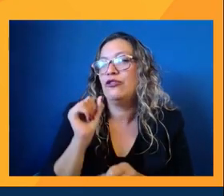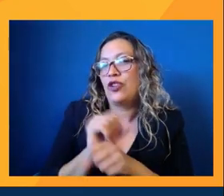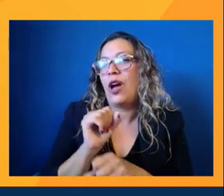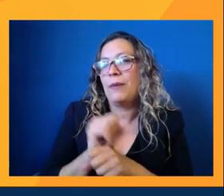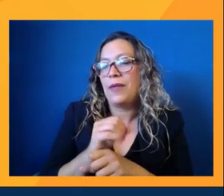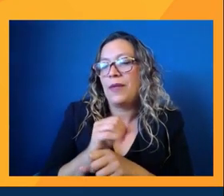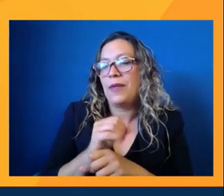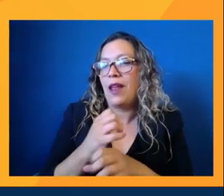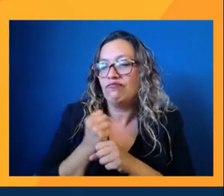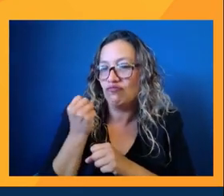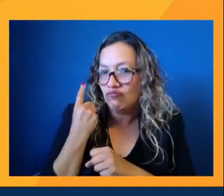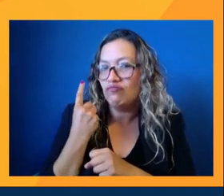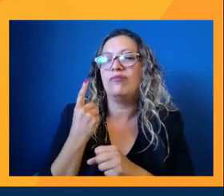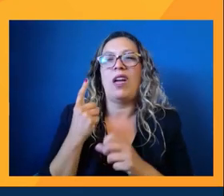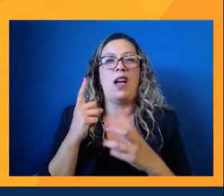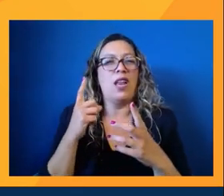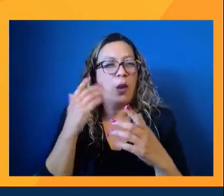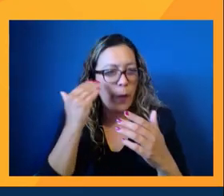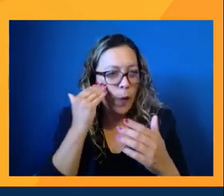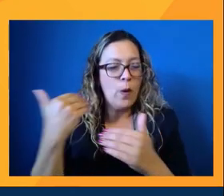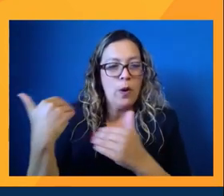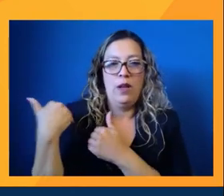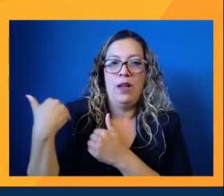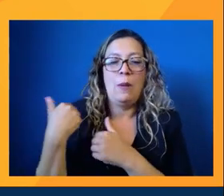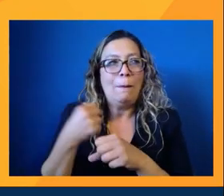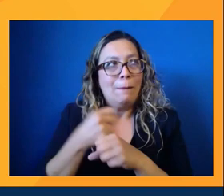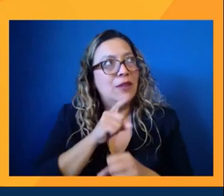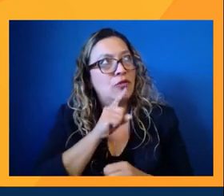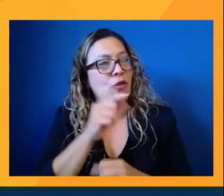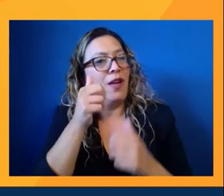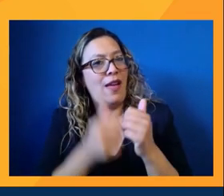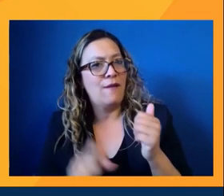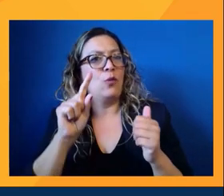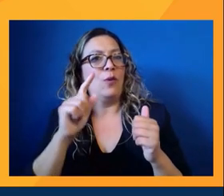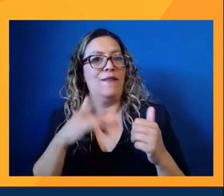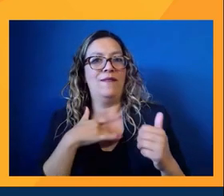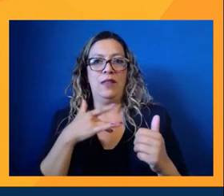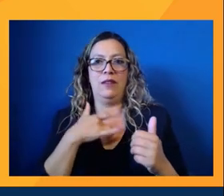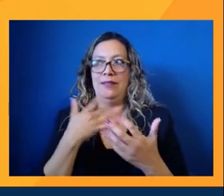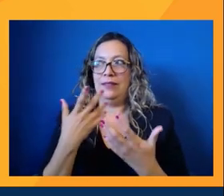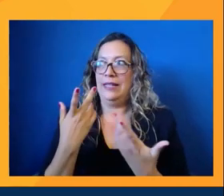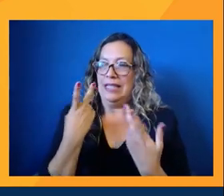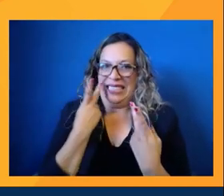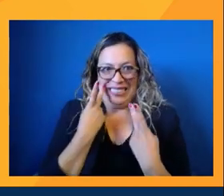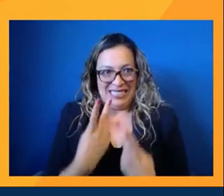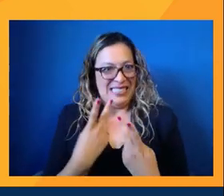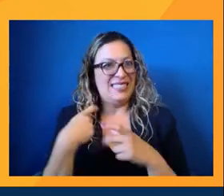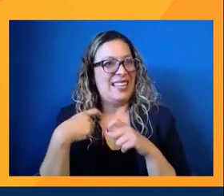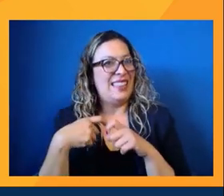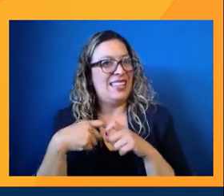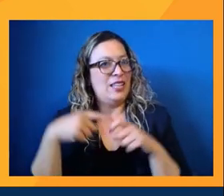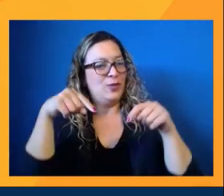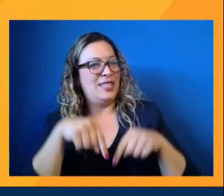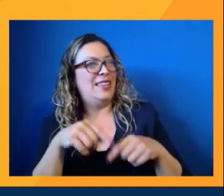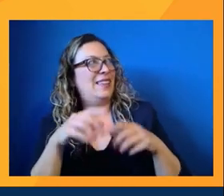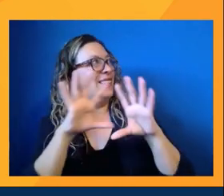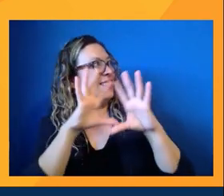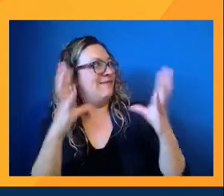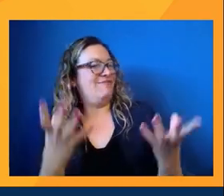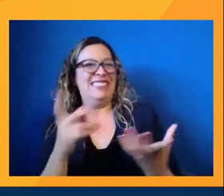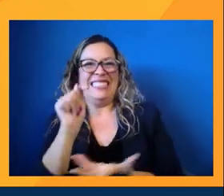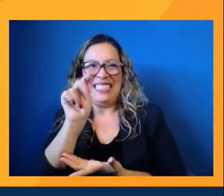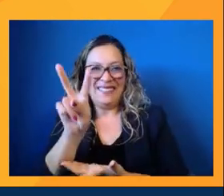want to make sure that everyone feels, you know, first of all, see Latinos in this universe. And Latinos seeing